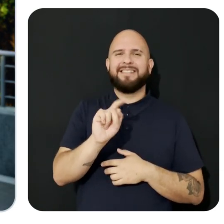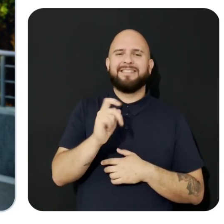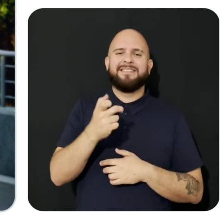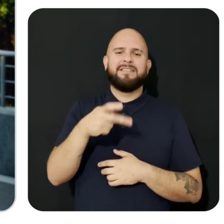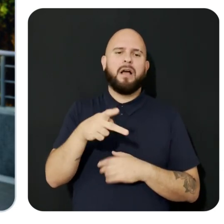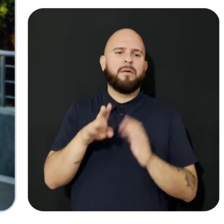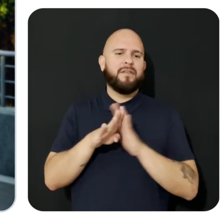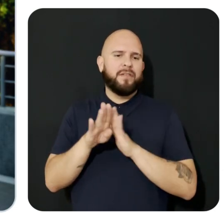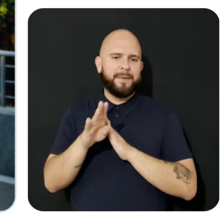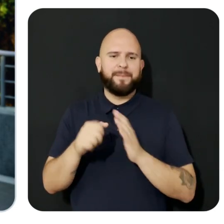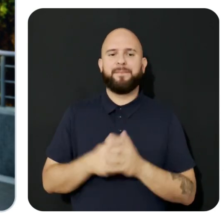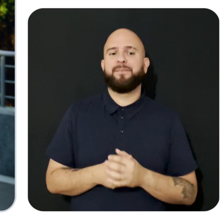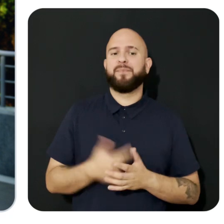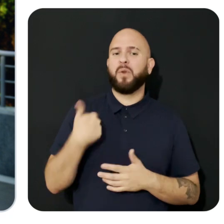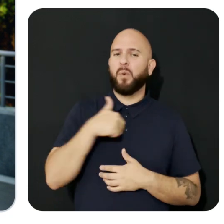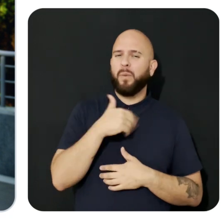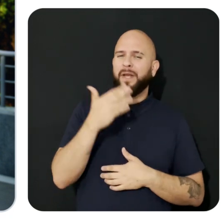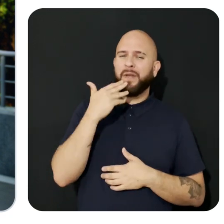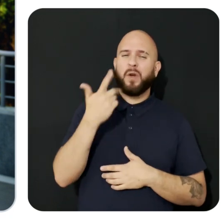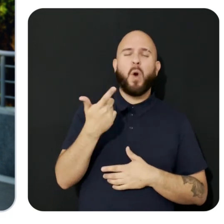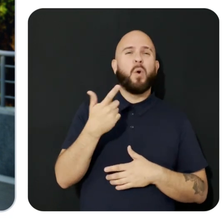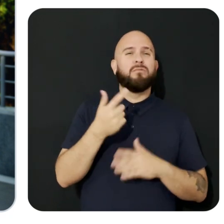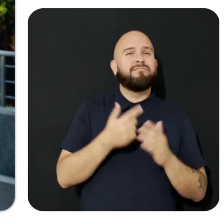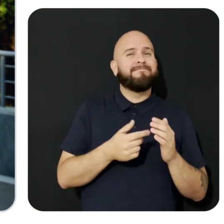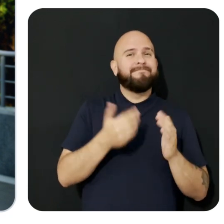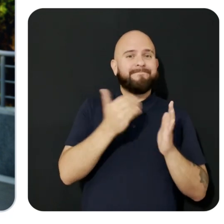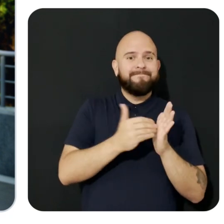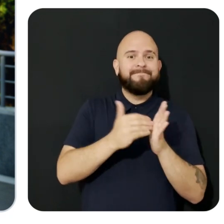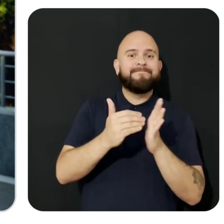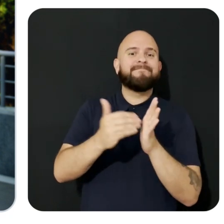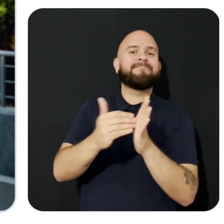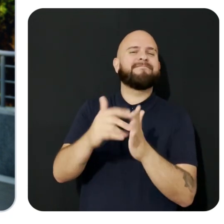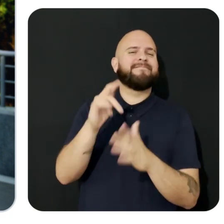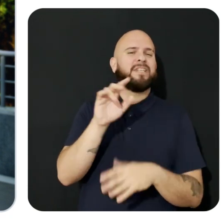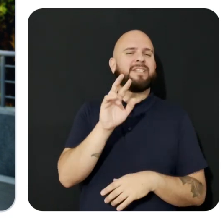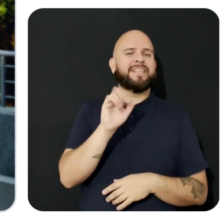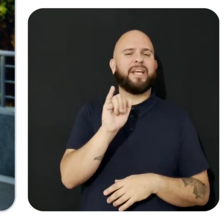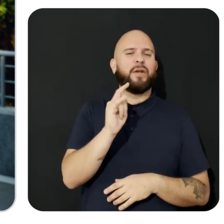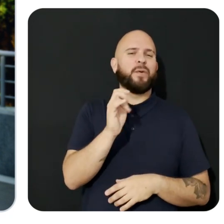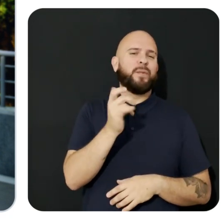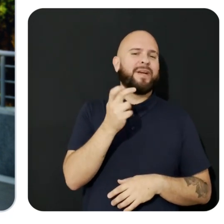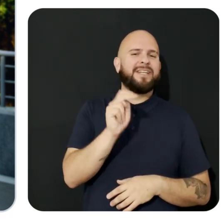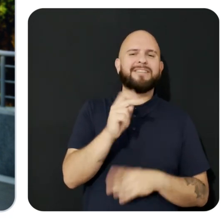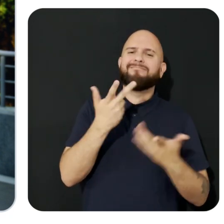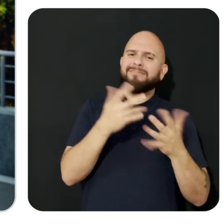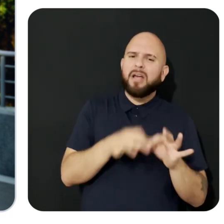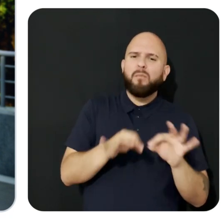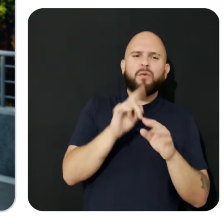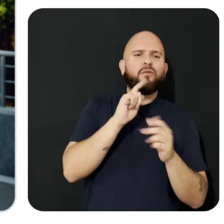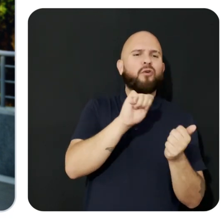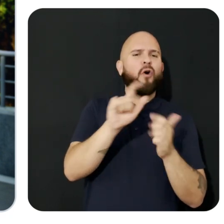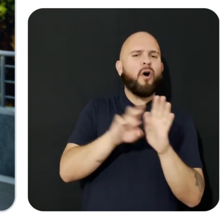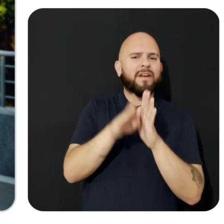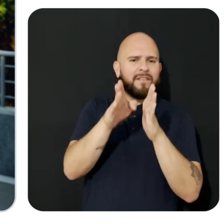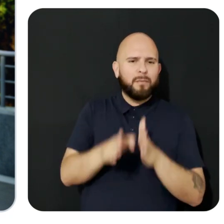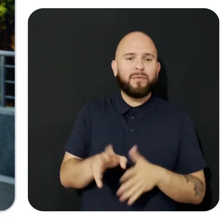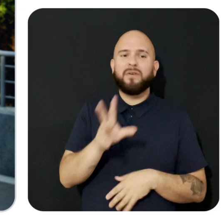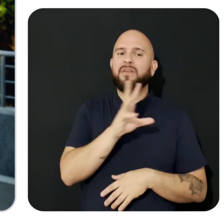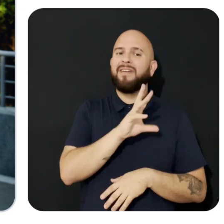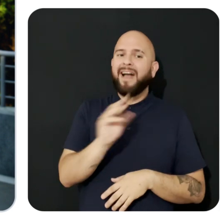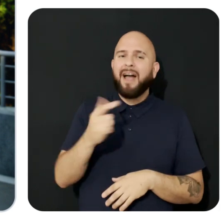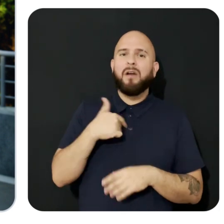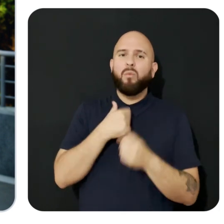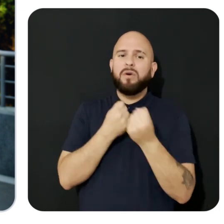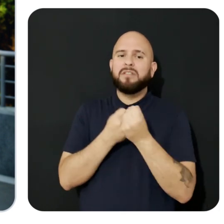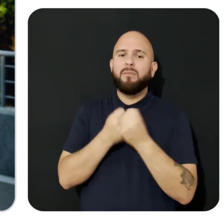developers, and we are supporting hot reloading to quickly view changes to assets. And 3D development can be complicated,